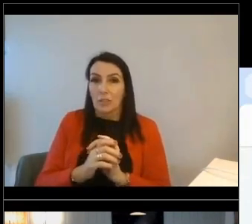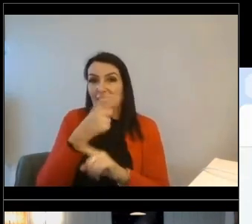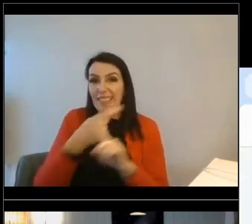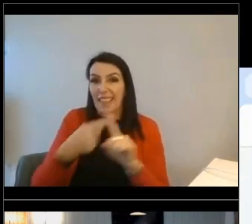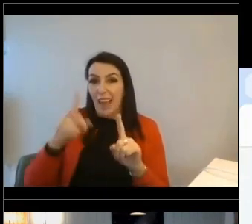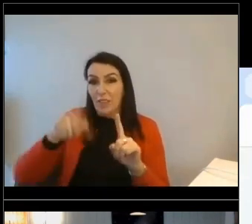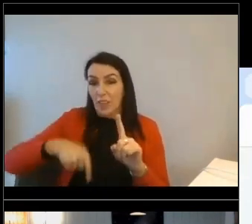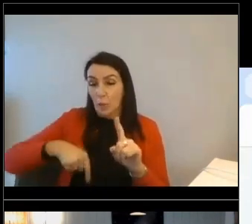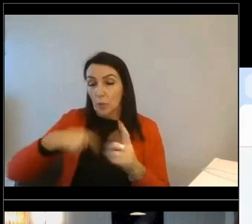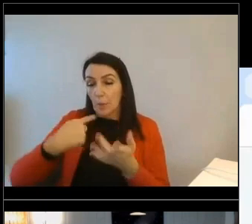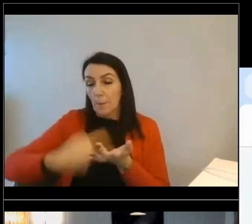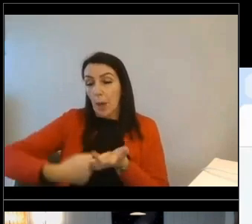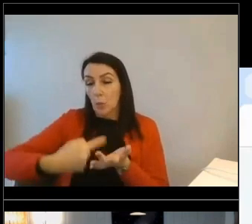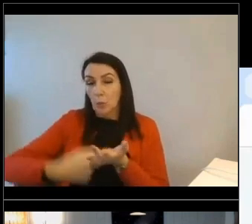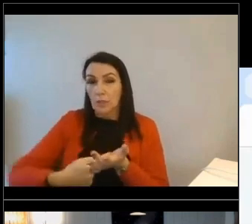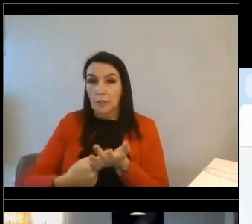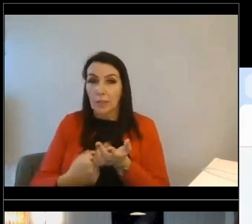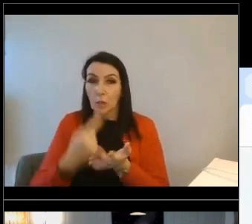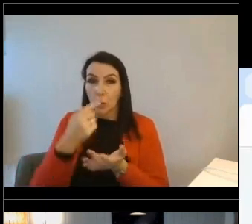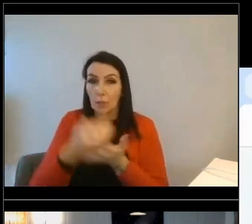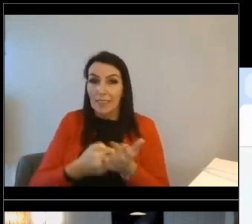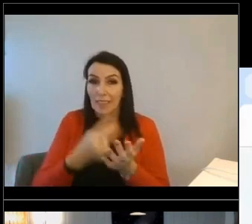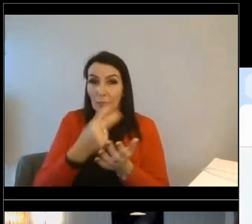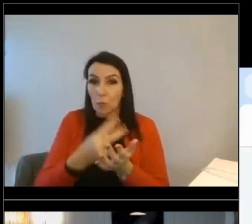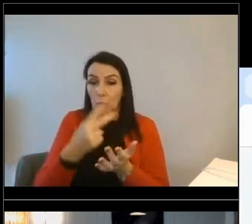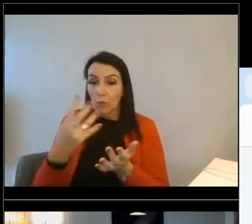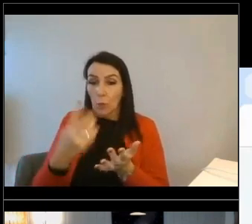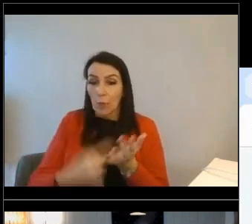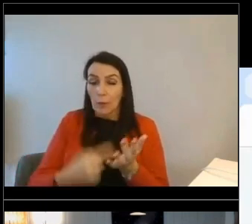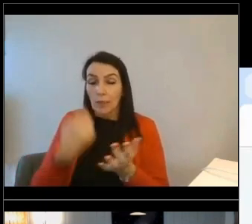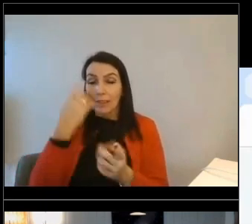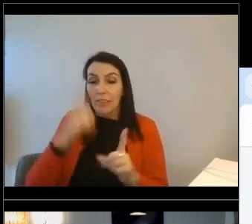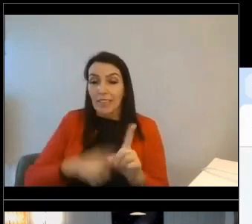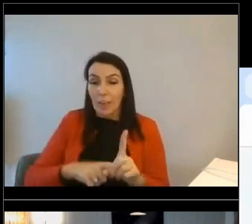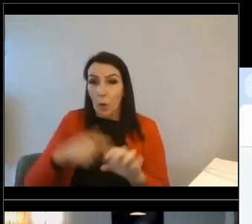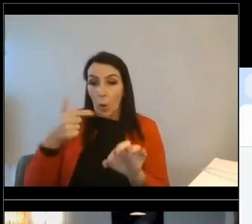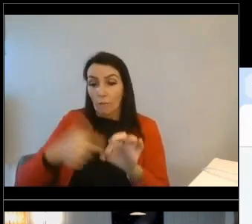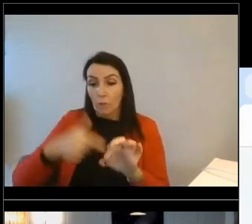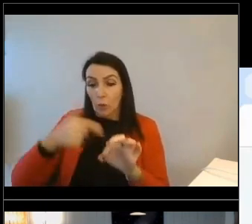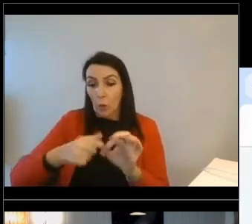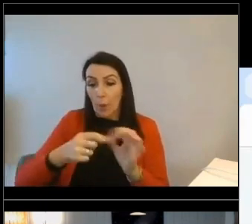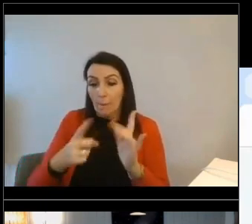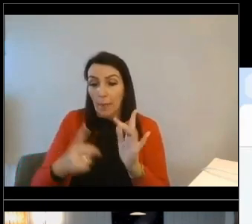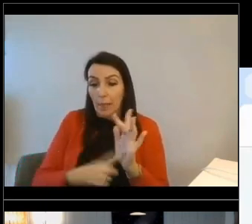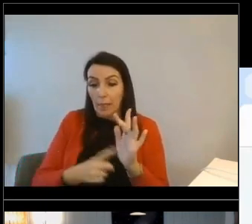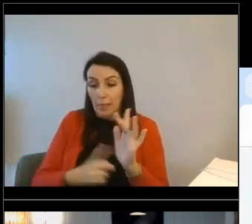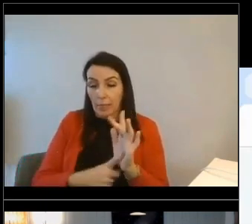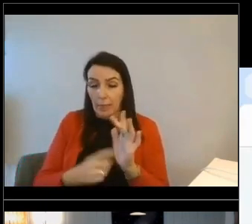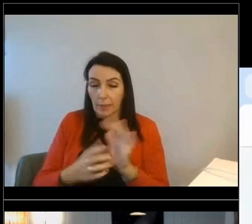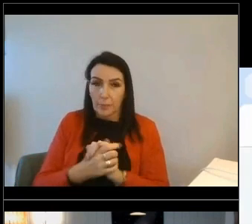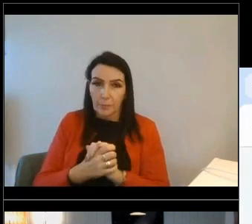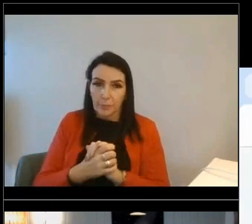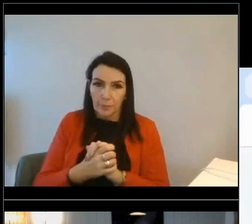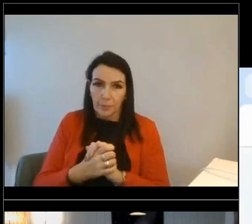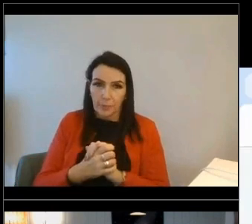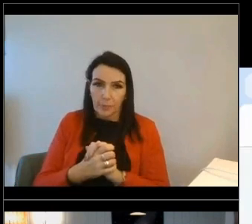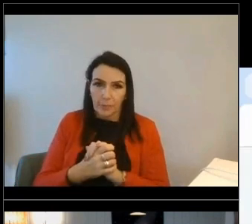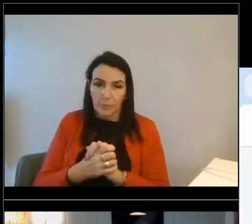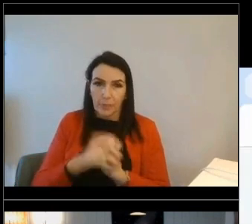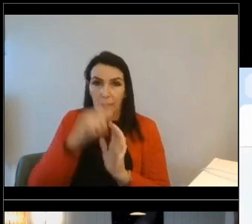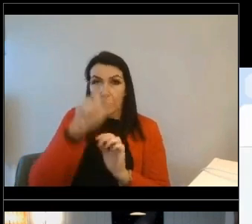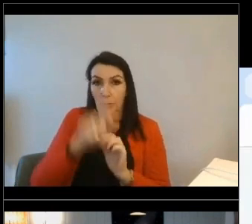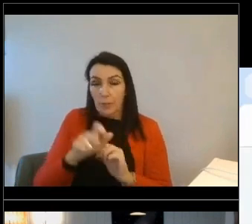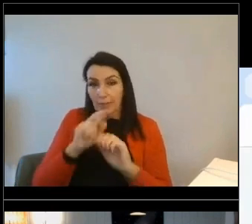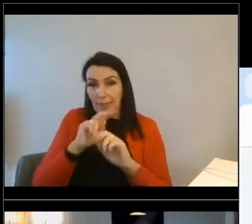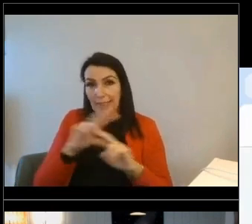a half thousand pounds. could save 224 panels a year on fuel bills should these measures be implemented into the home and the customer can see then